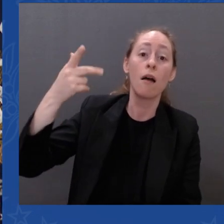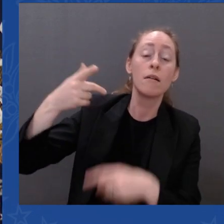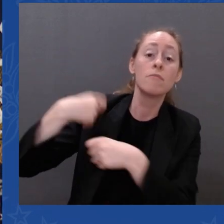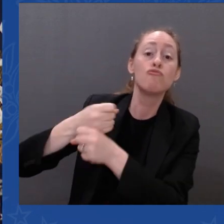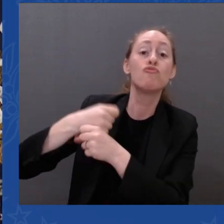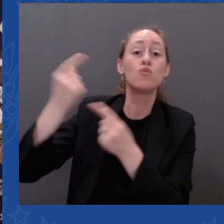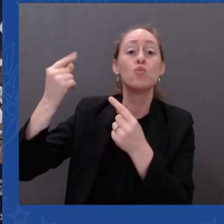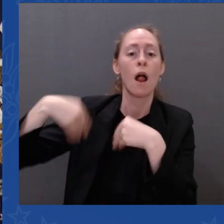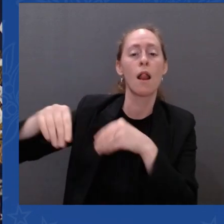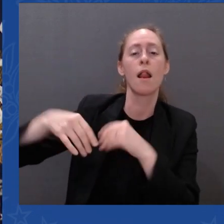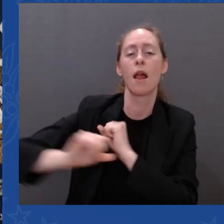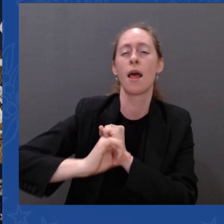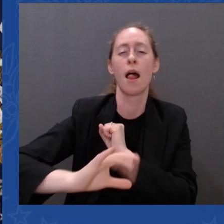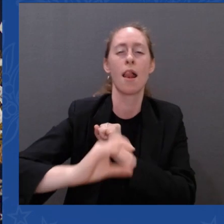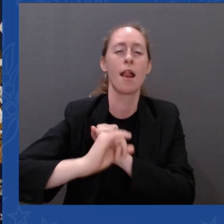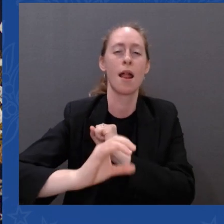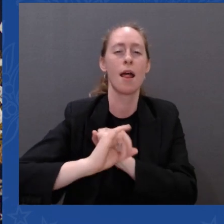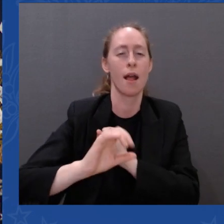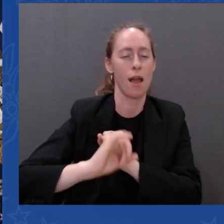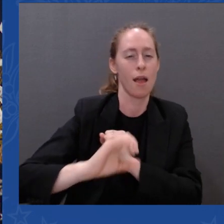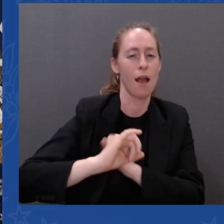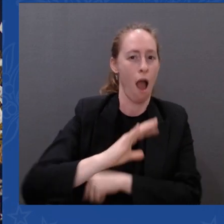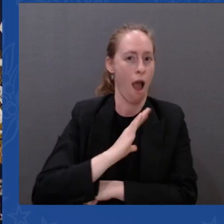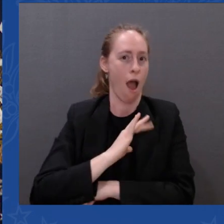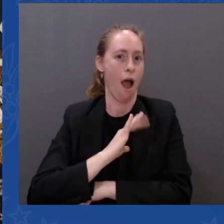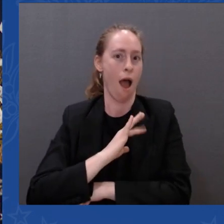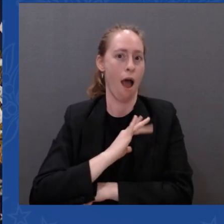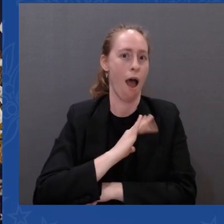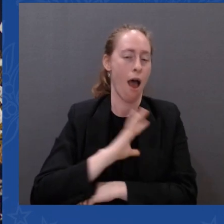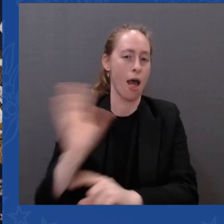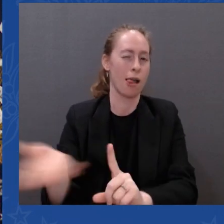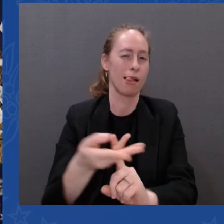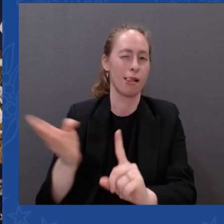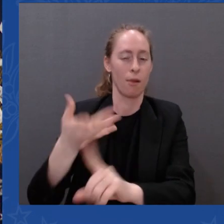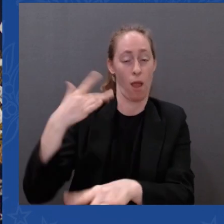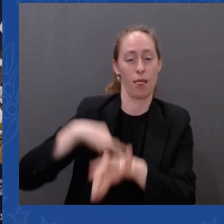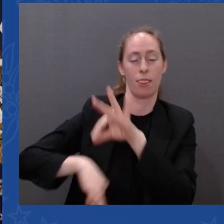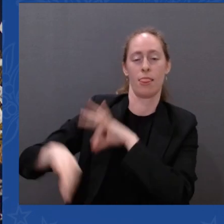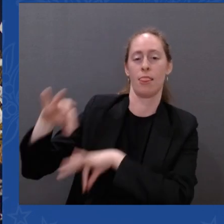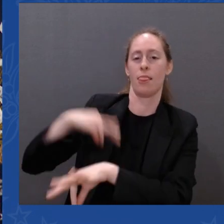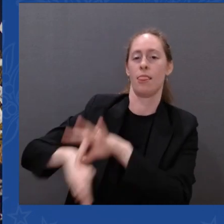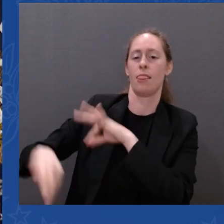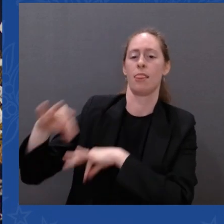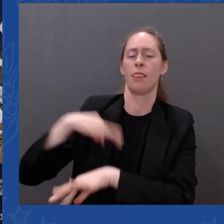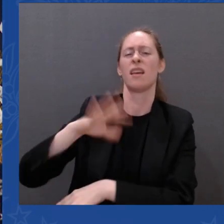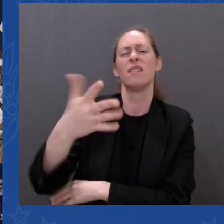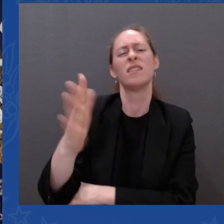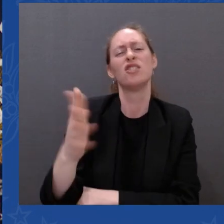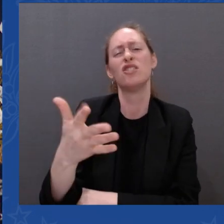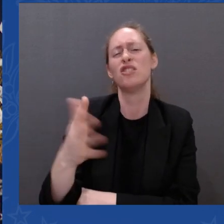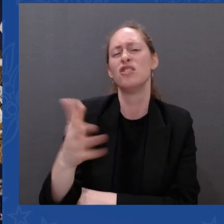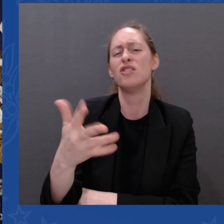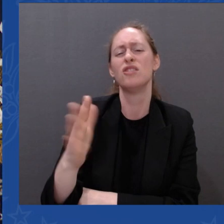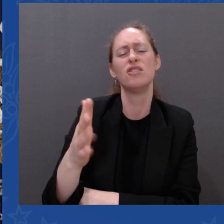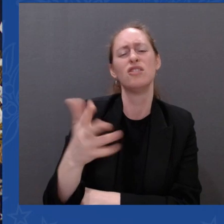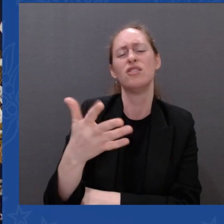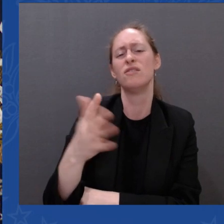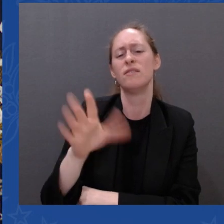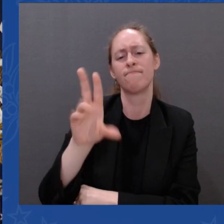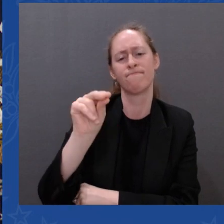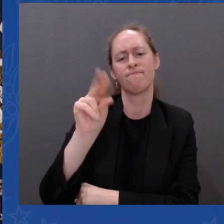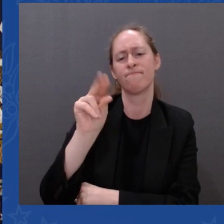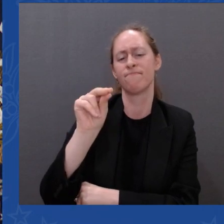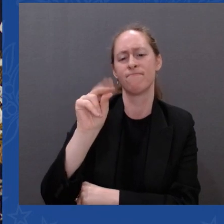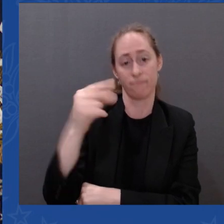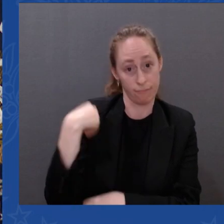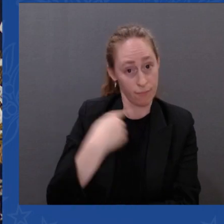For God's sake, we have to have the courage to stand up to the industry. Here's what else I know. Most Americans support